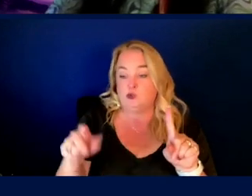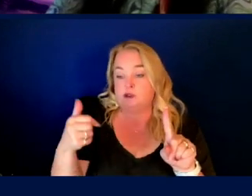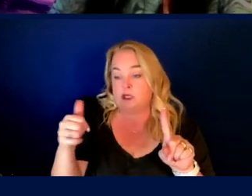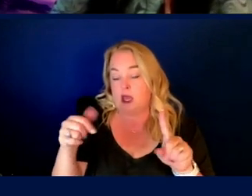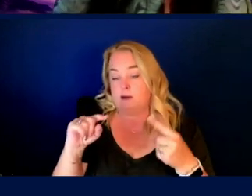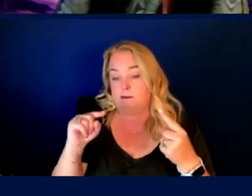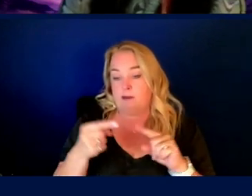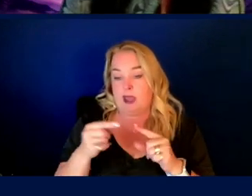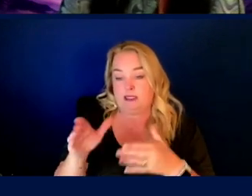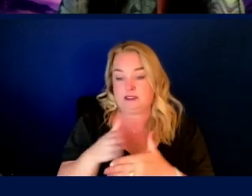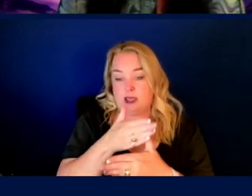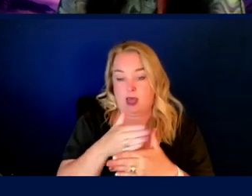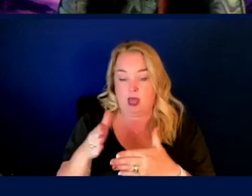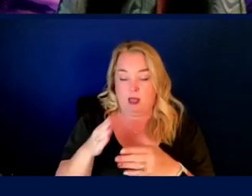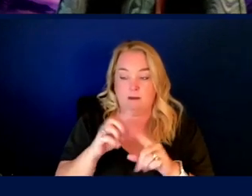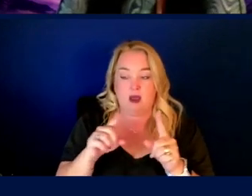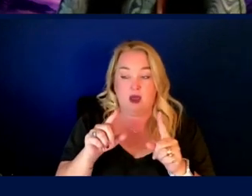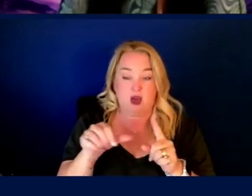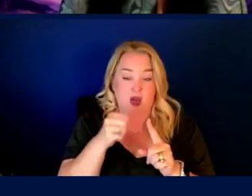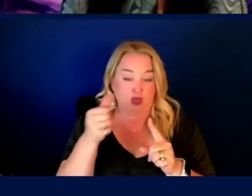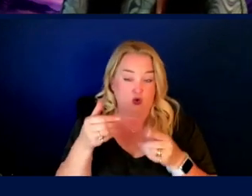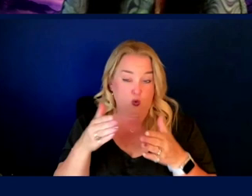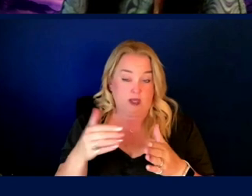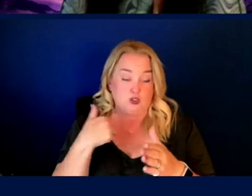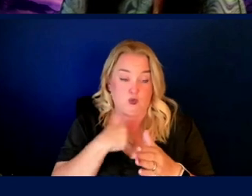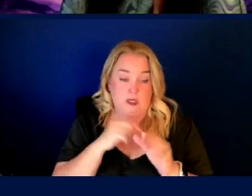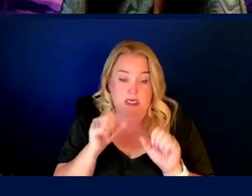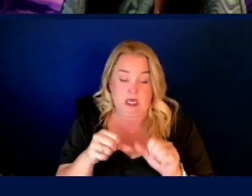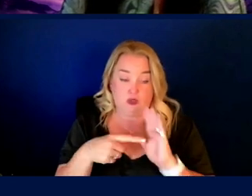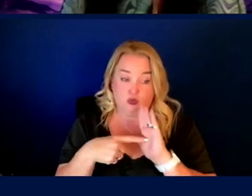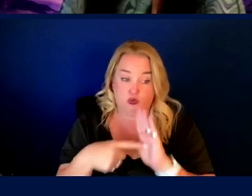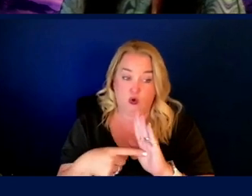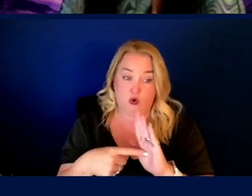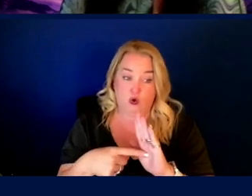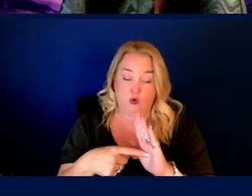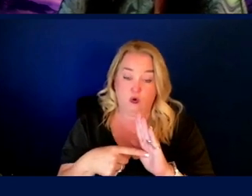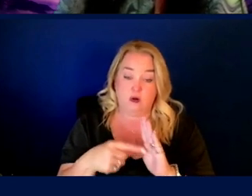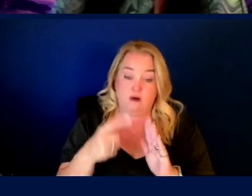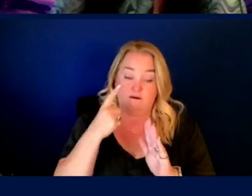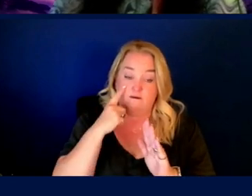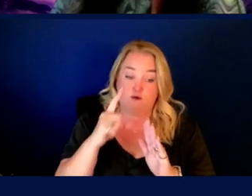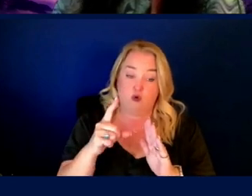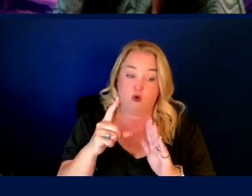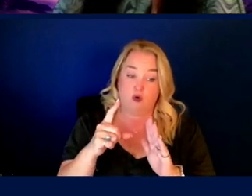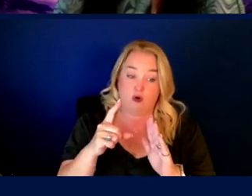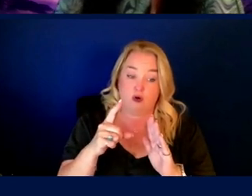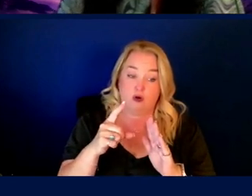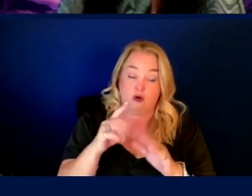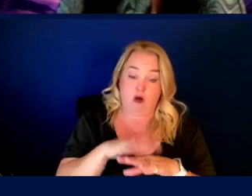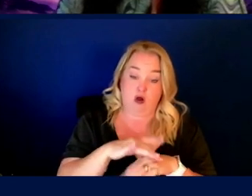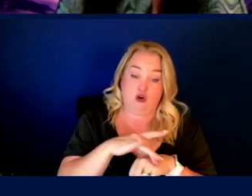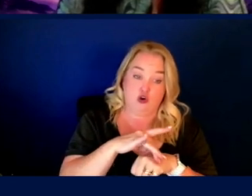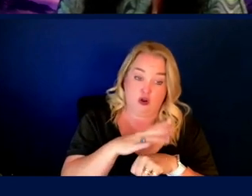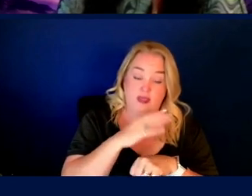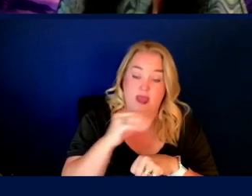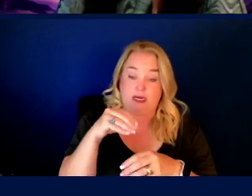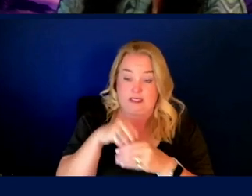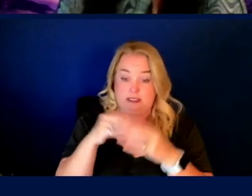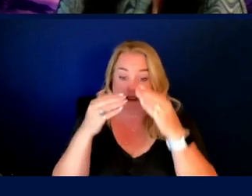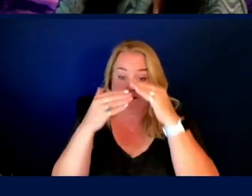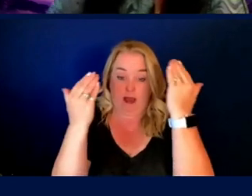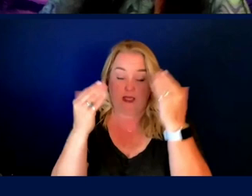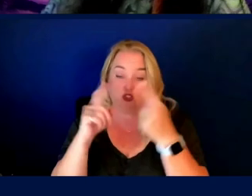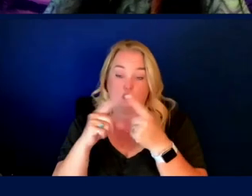scale? Are there other ways and models, uh, that we can develop and operationalize both on earth and in space for interpreting and understanding complex